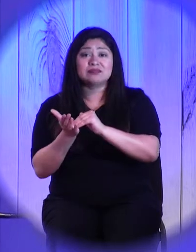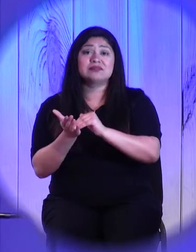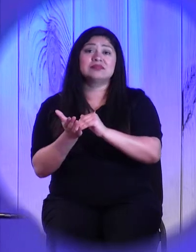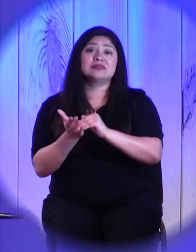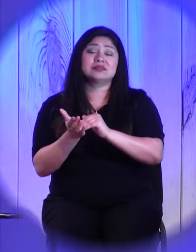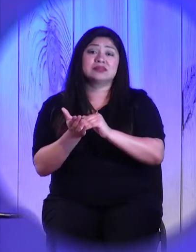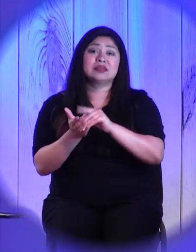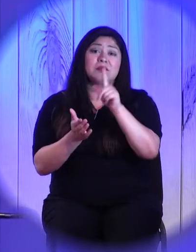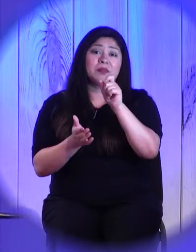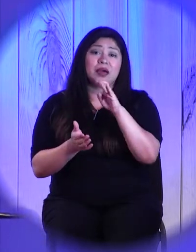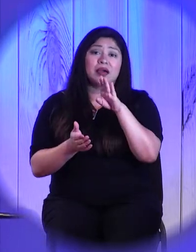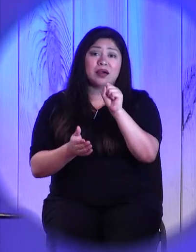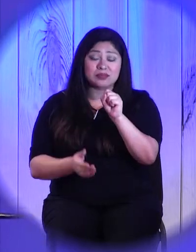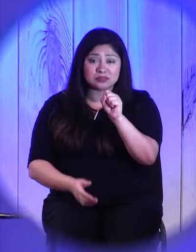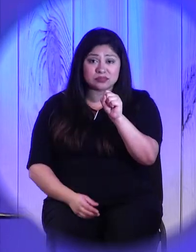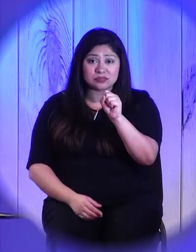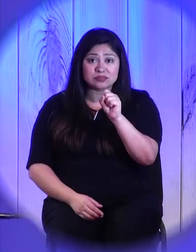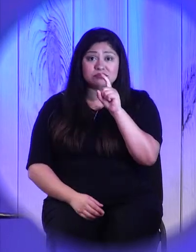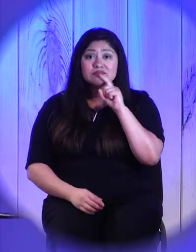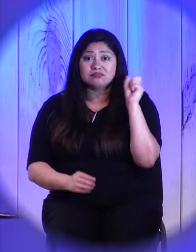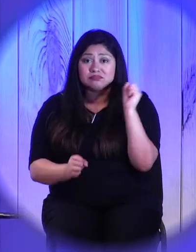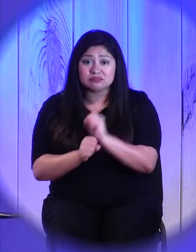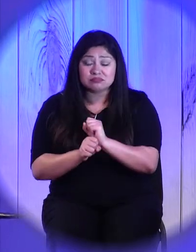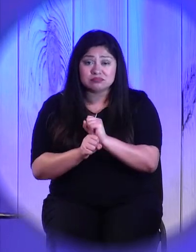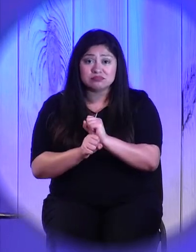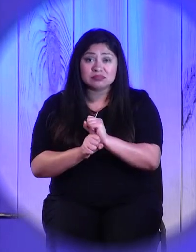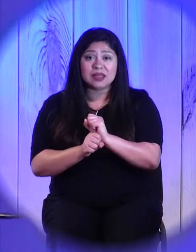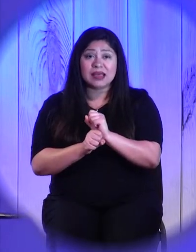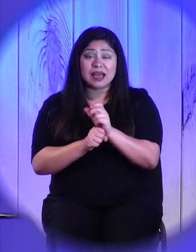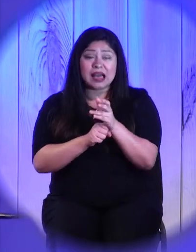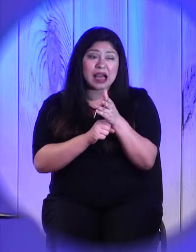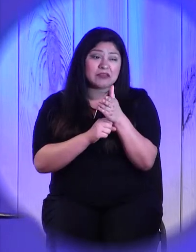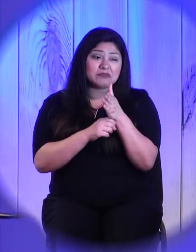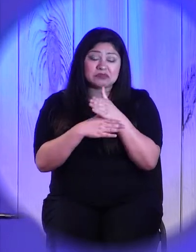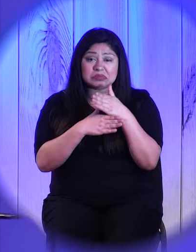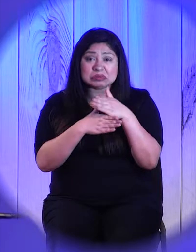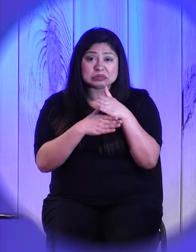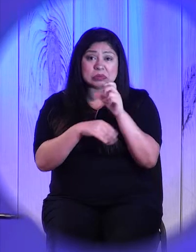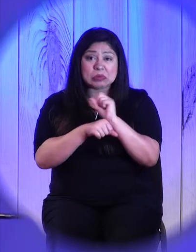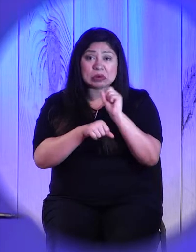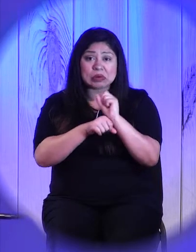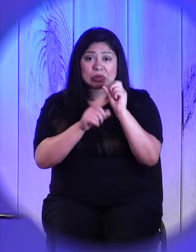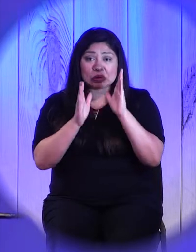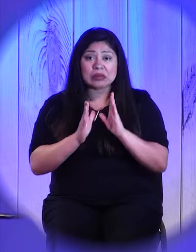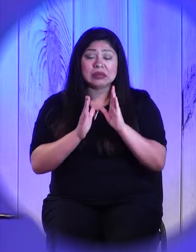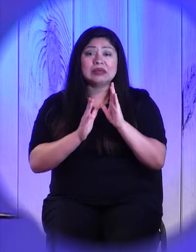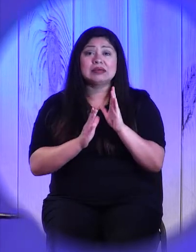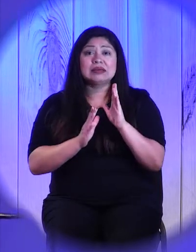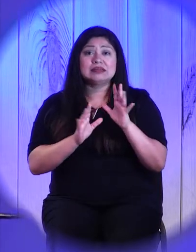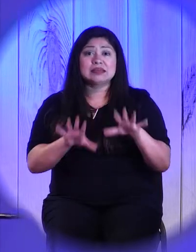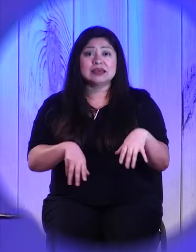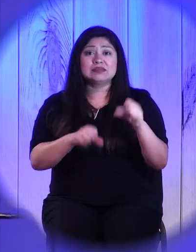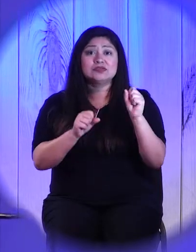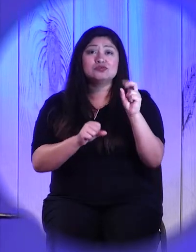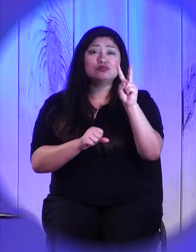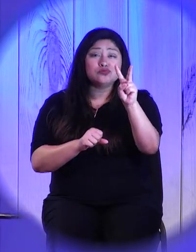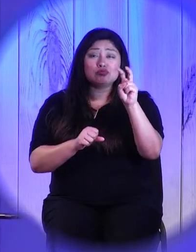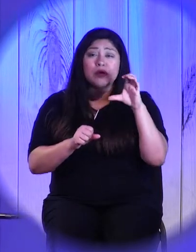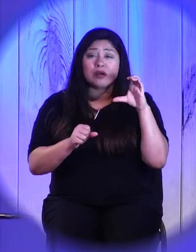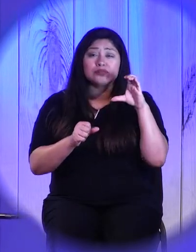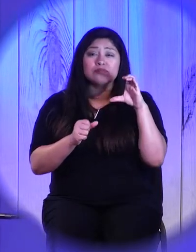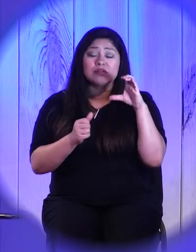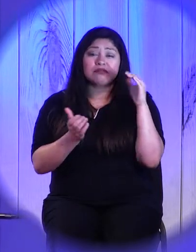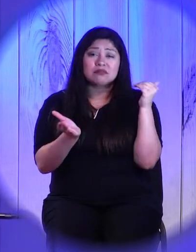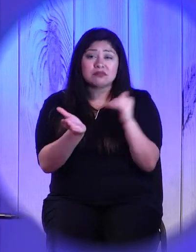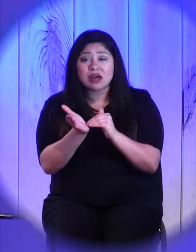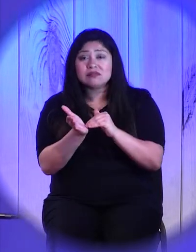,000 years to pay all the money back. Which shows how foolish this man was that he goes to his